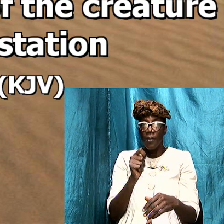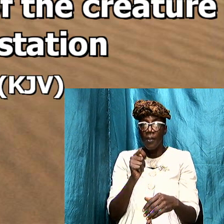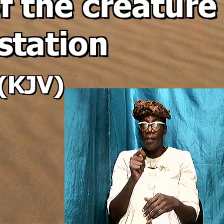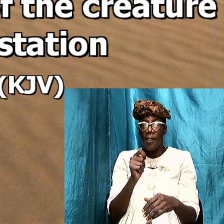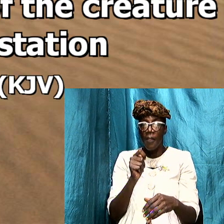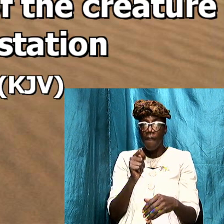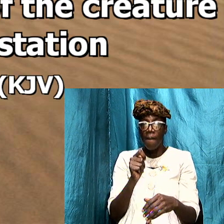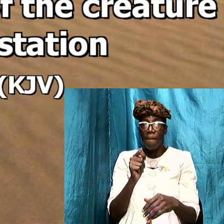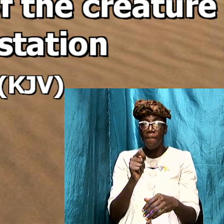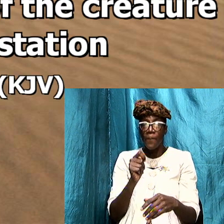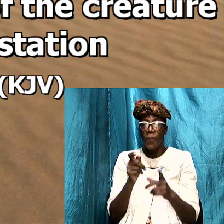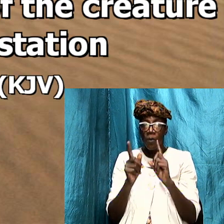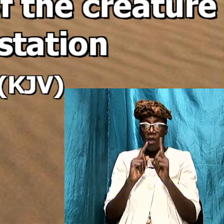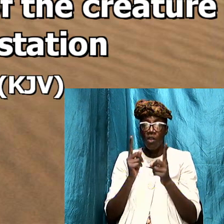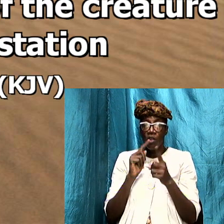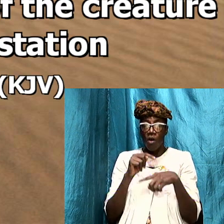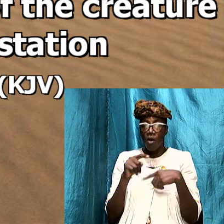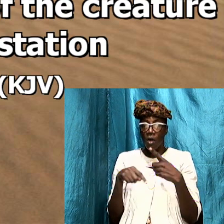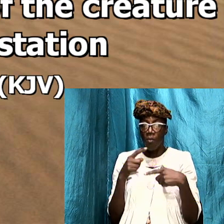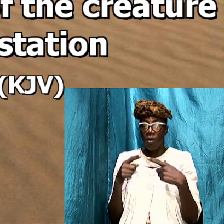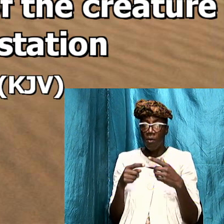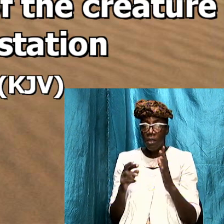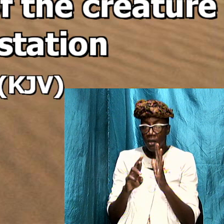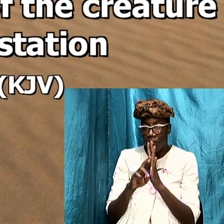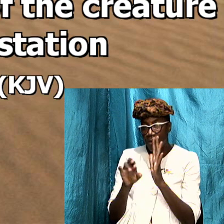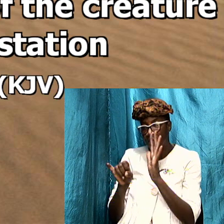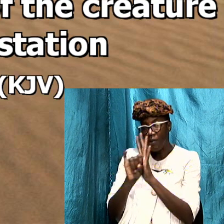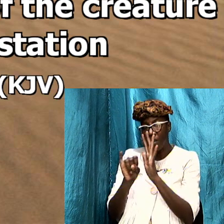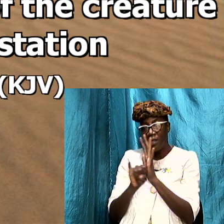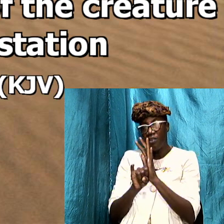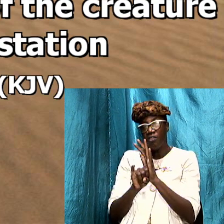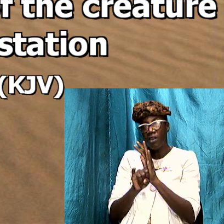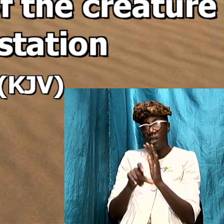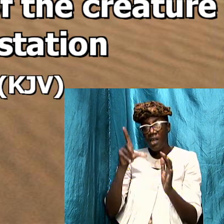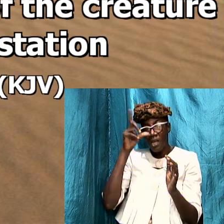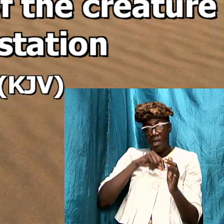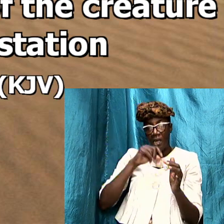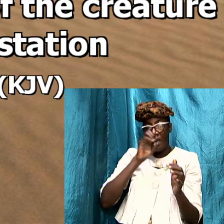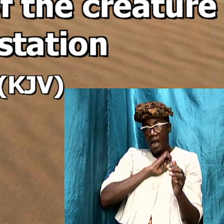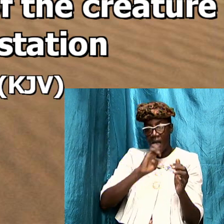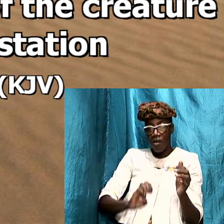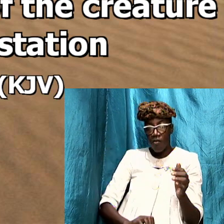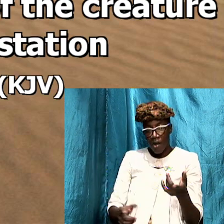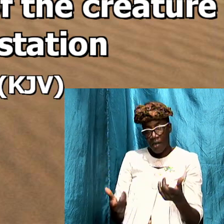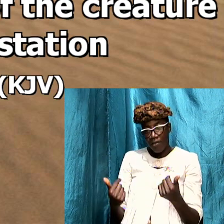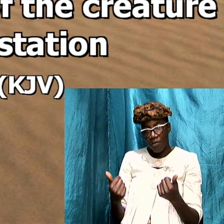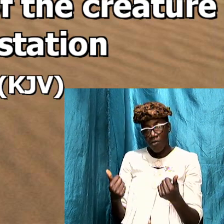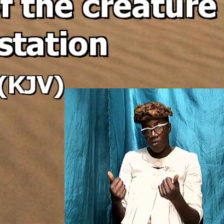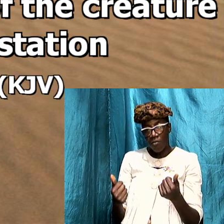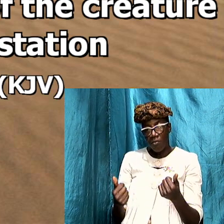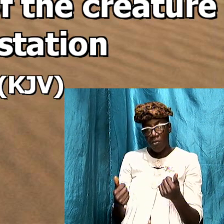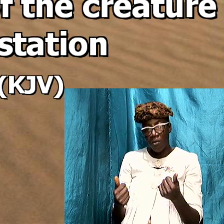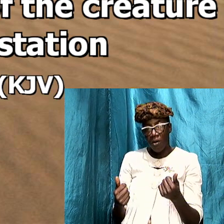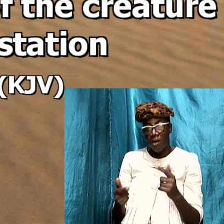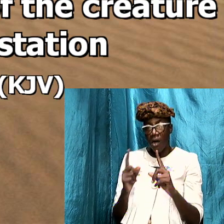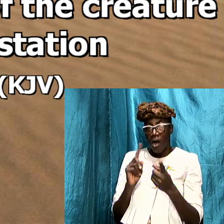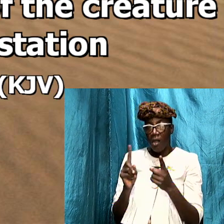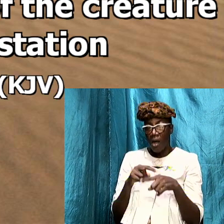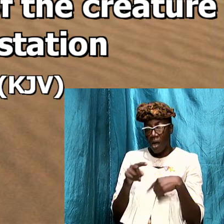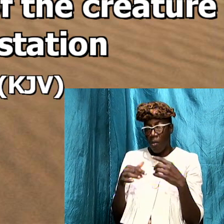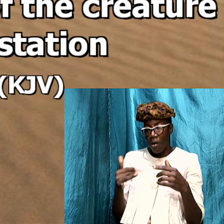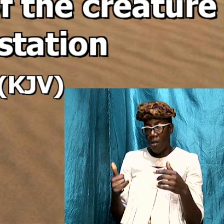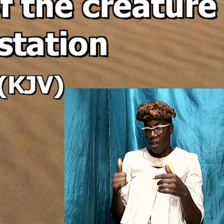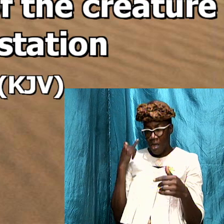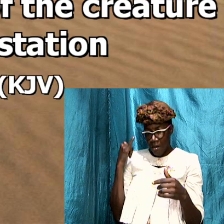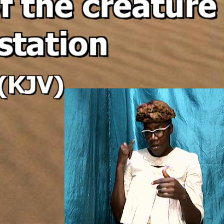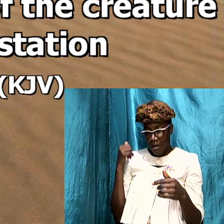there it speaks about in revelation the antichrist that is to come and we spoke about that in the earlier part